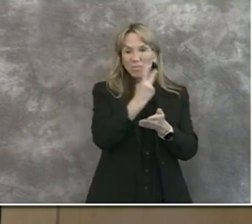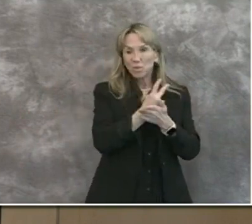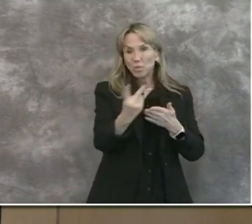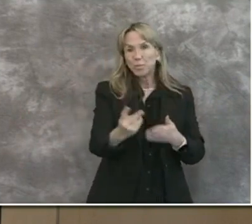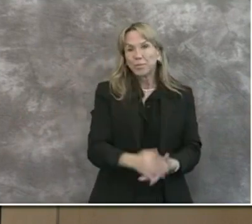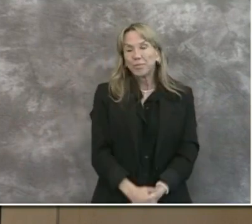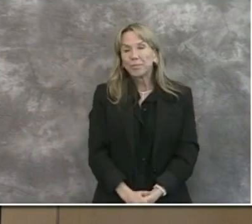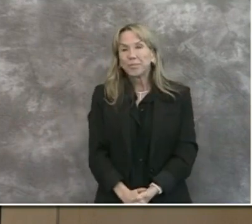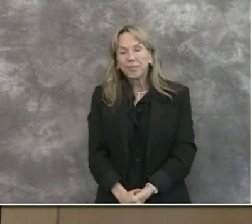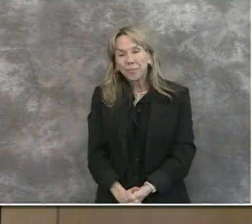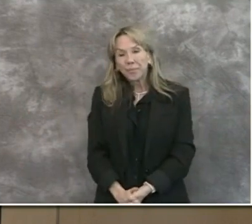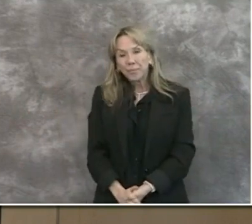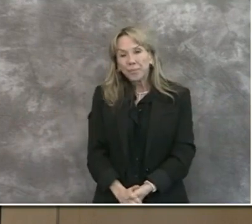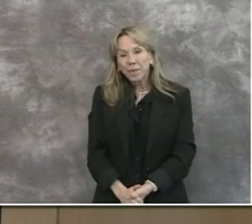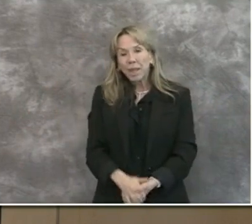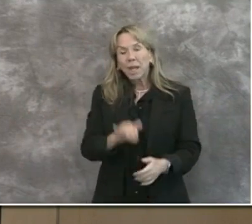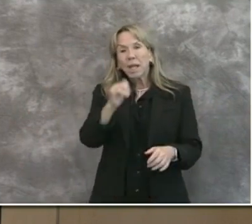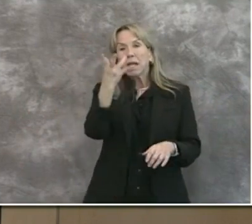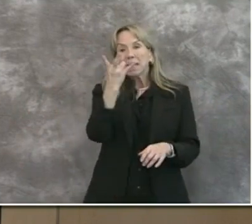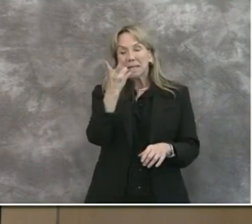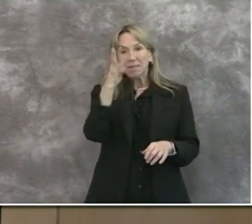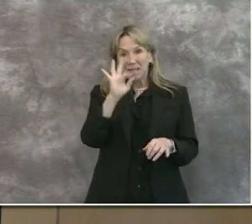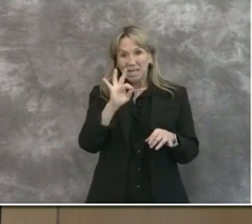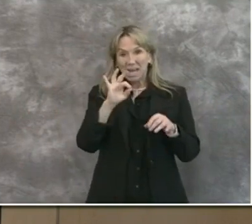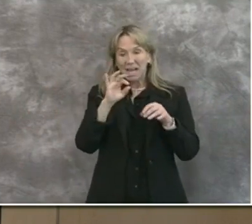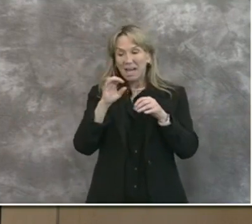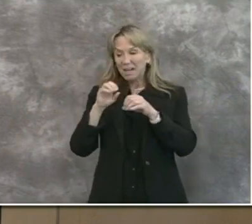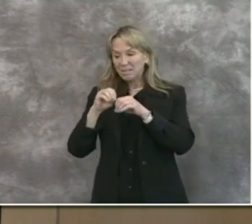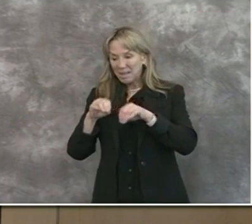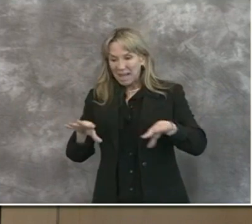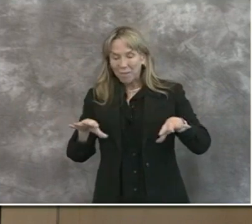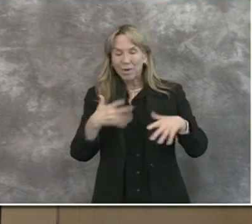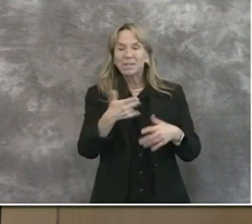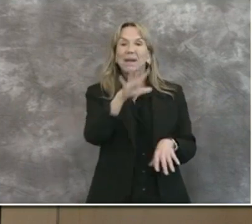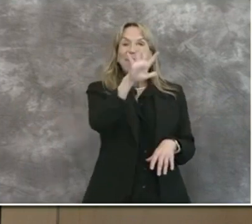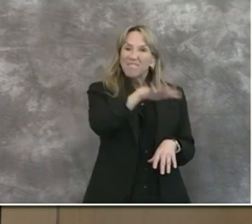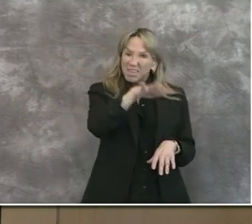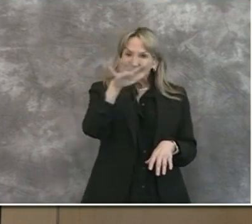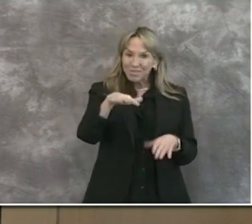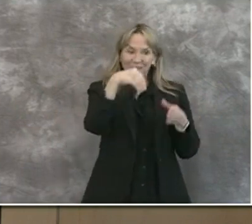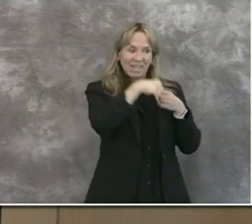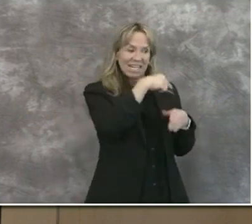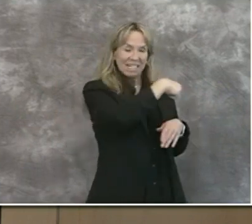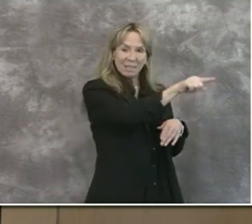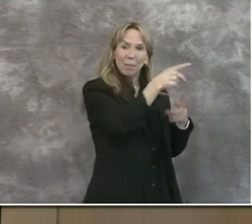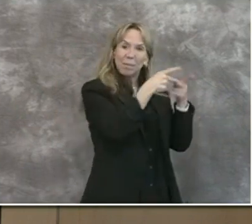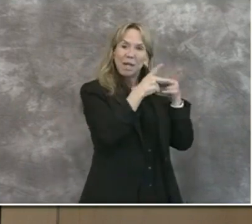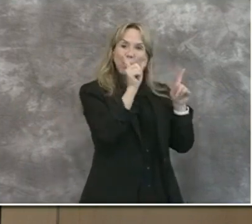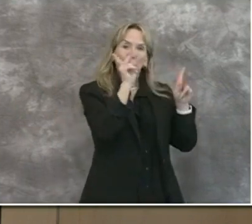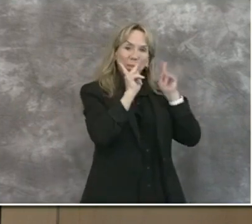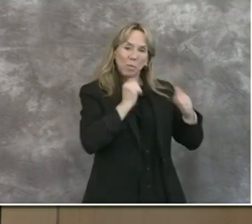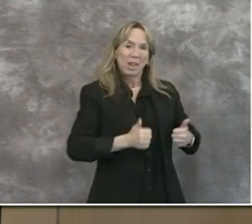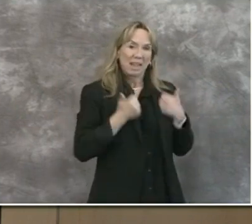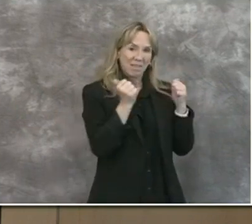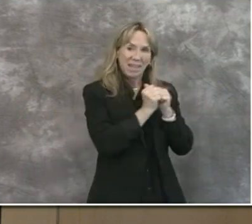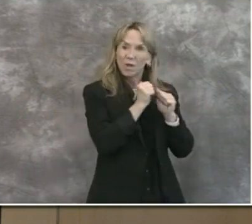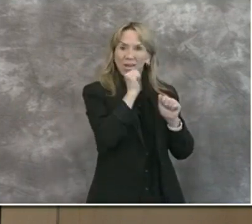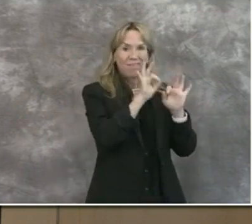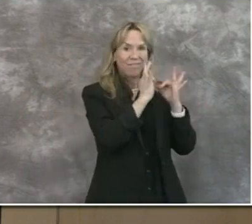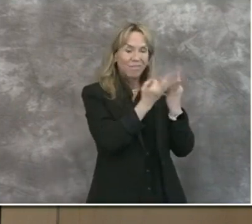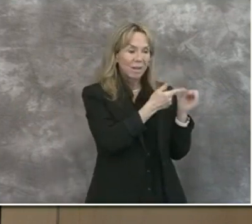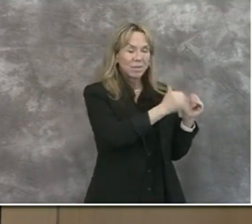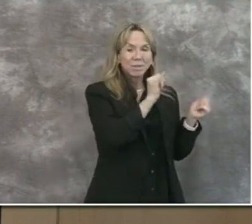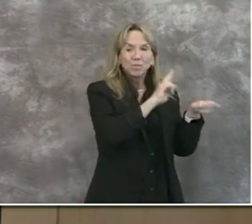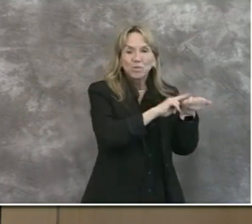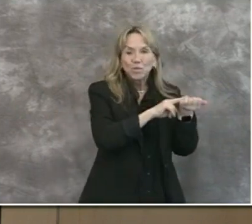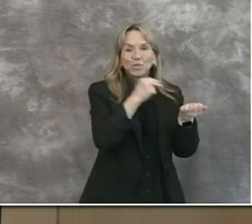Of the 79 active outbreaks, 55 are in congregate facilities. There are two new outbreaks in this